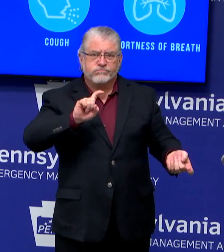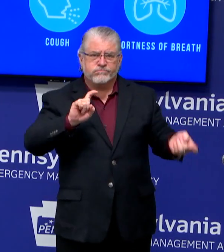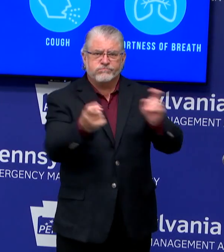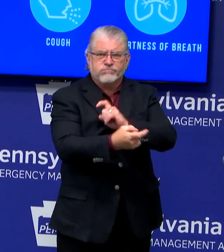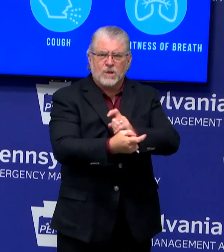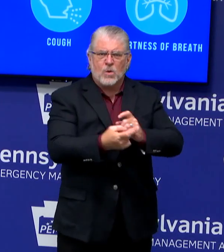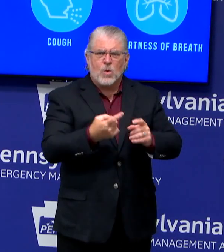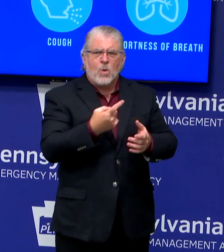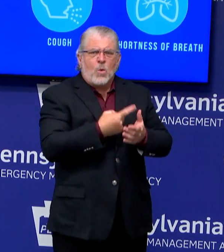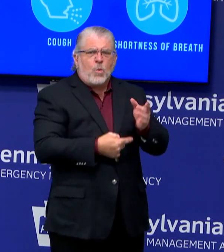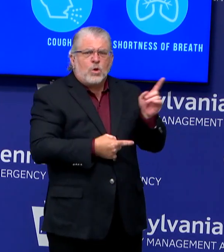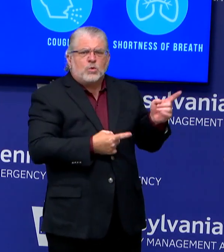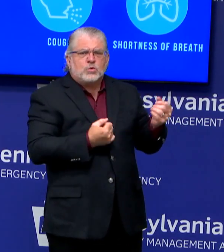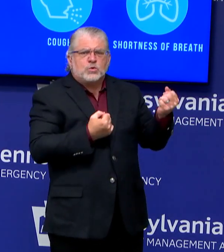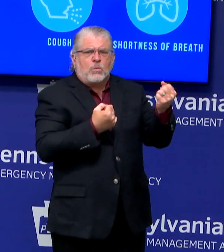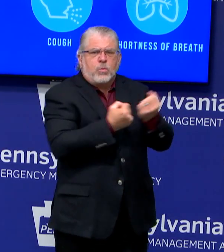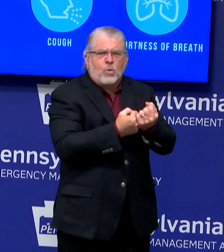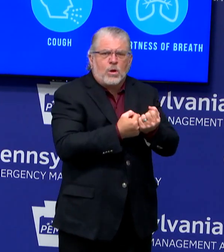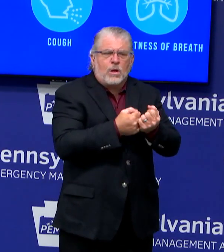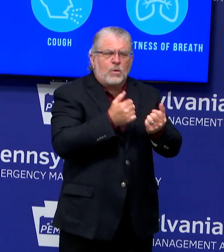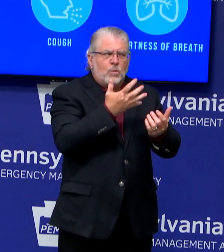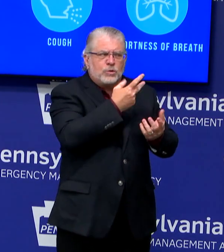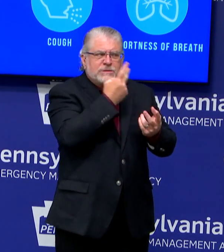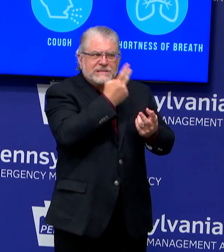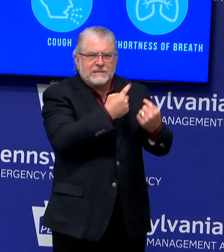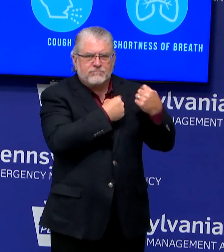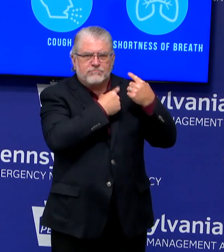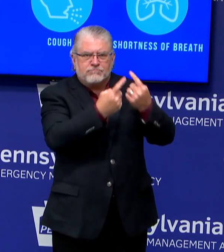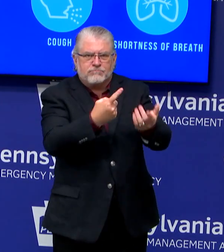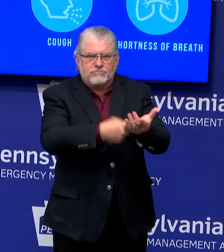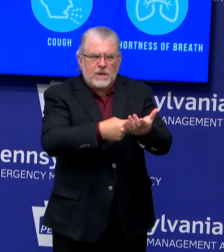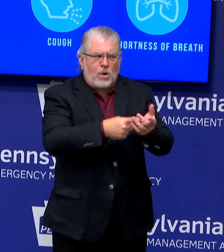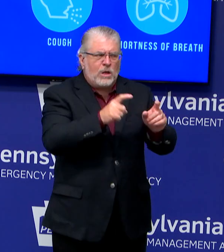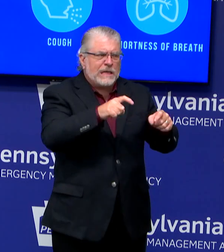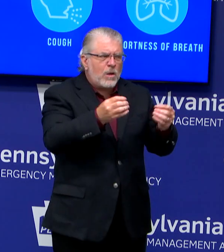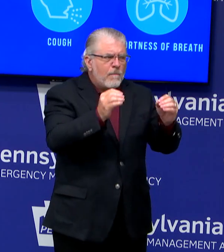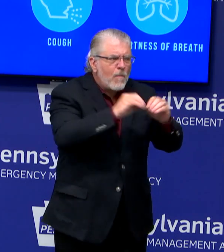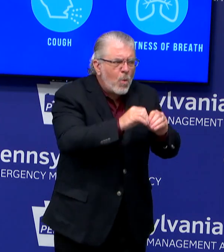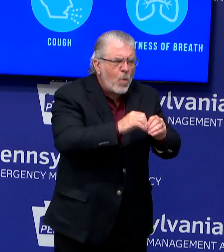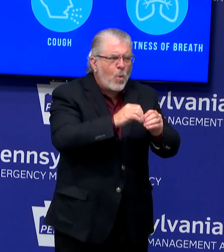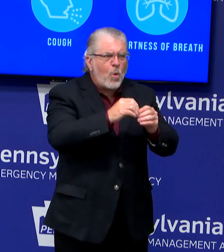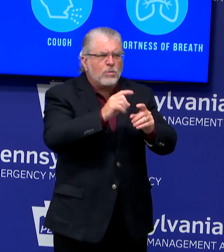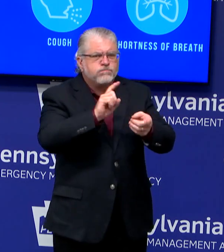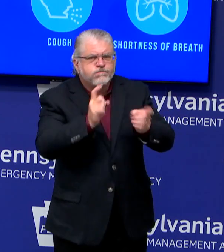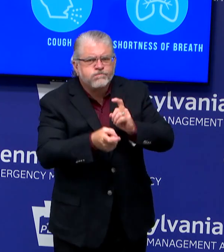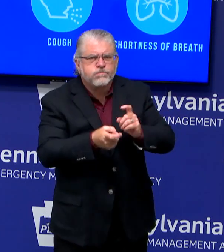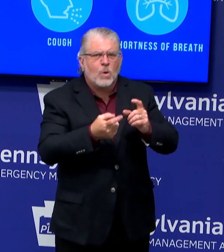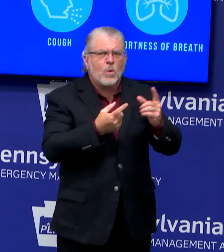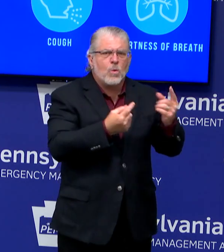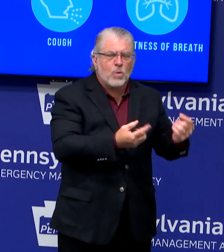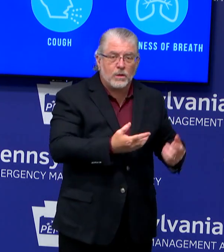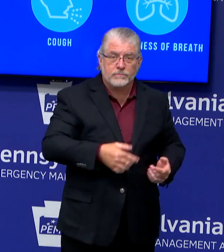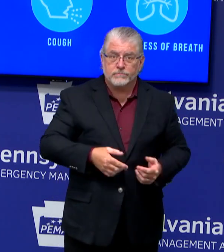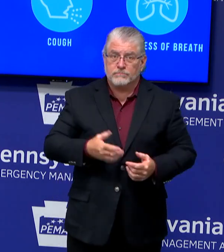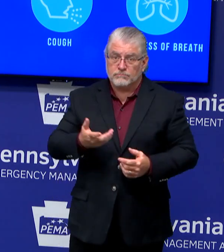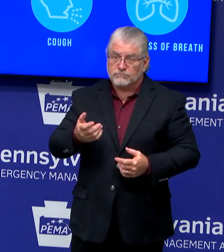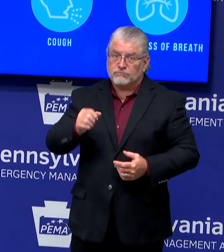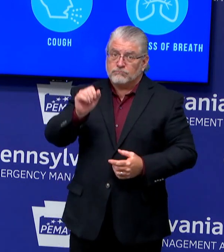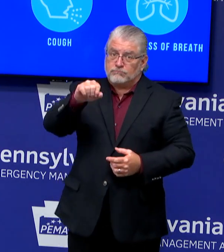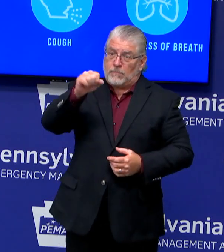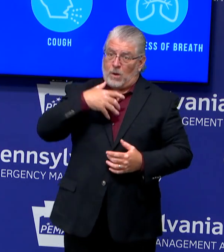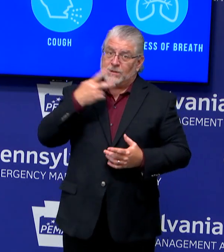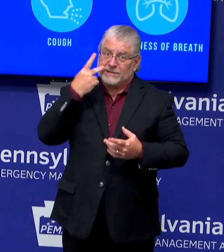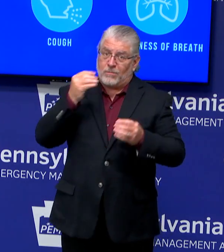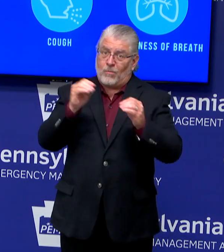things that you'd like to see them go even further than what they're talking about? Yes, I would like to see them go further, but I think this is a good first step.